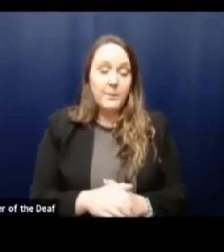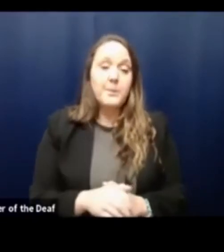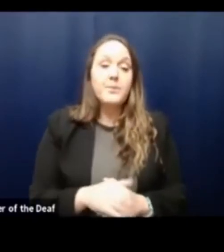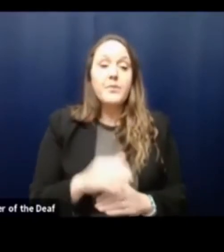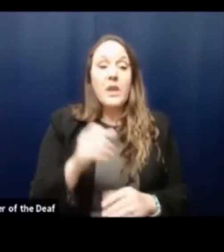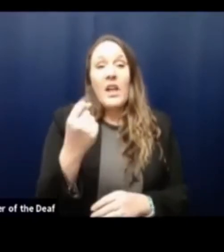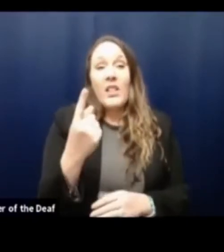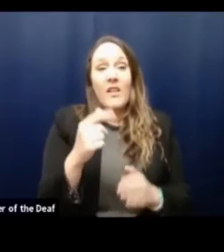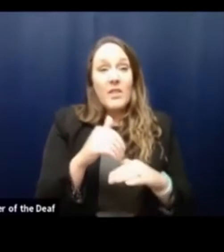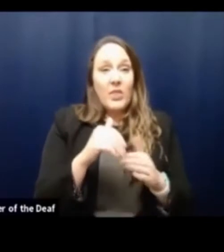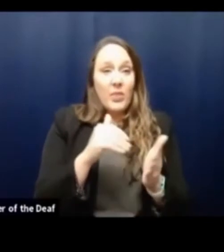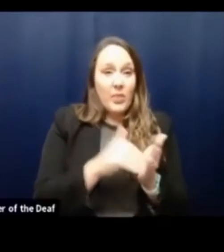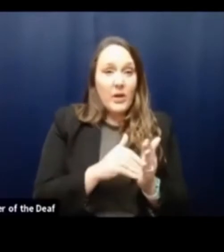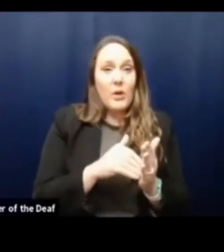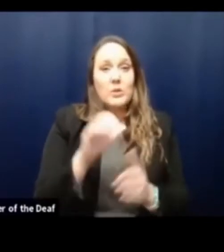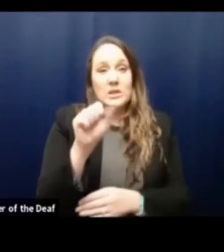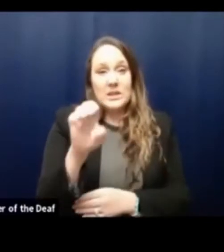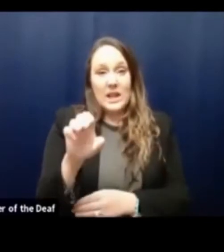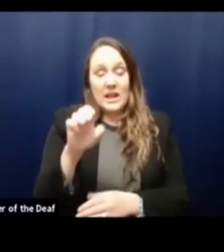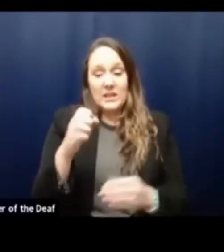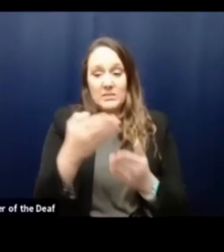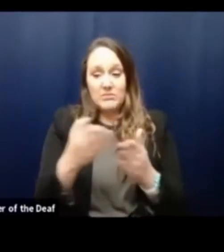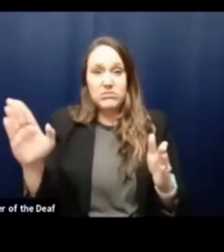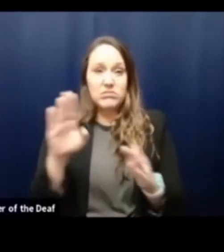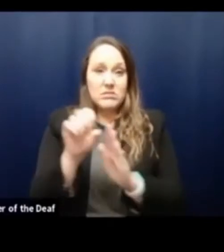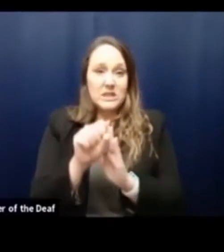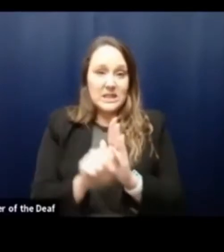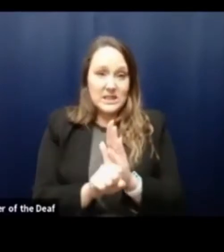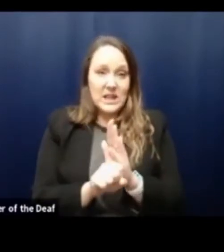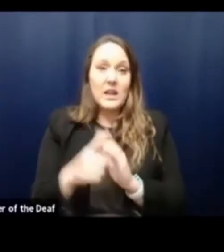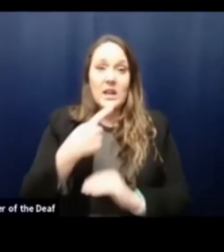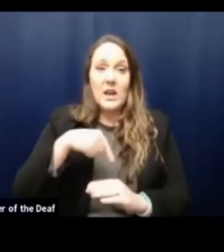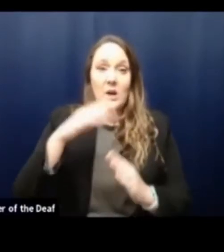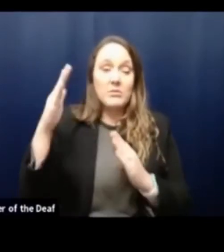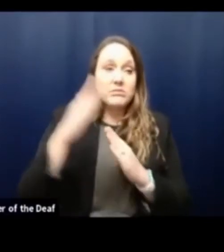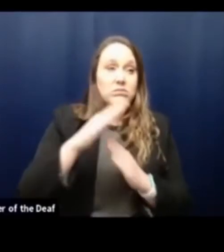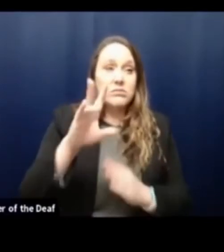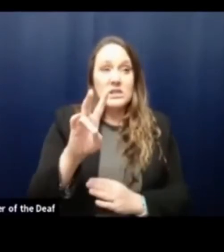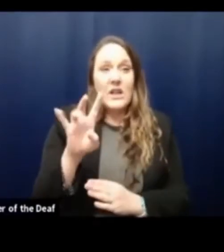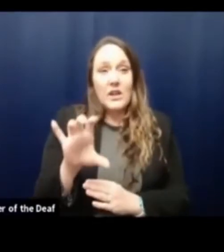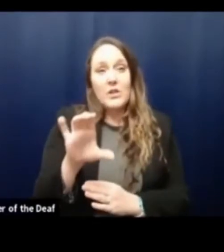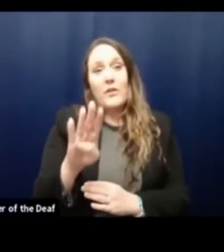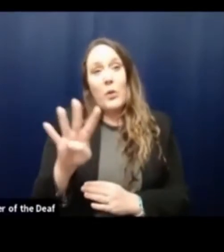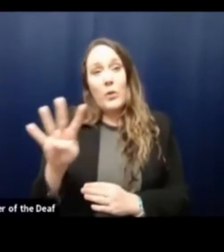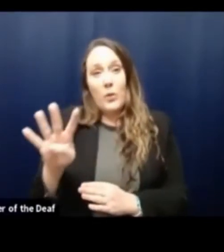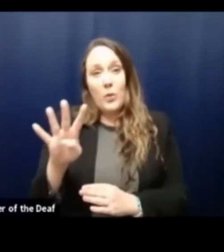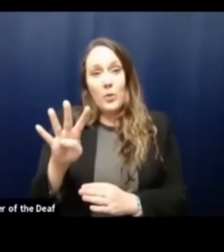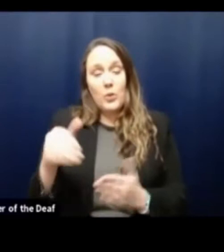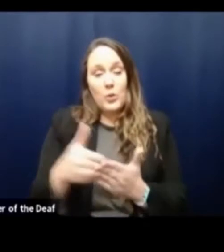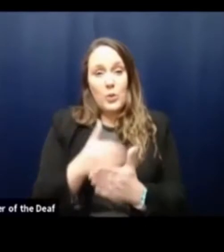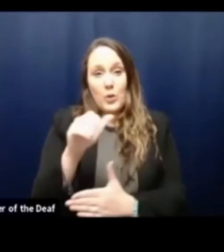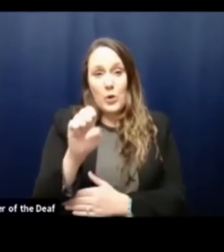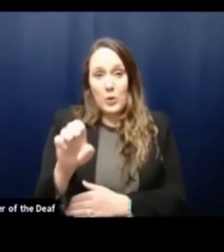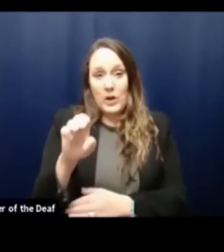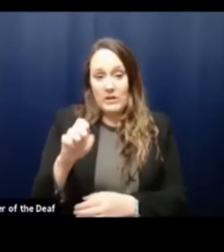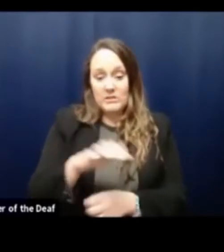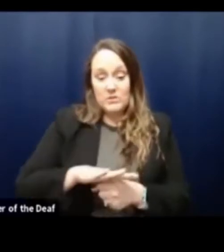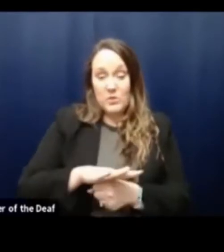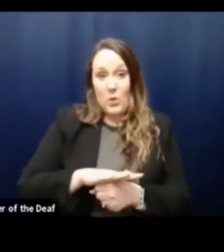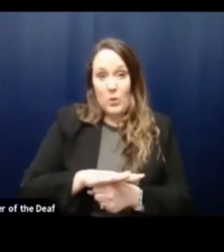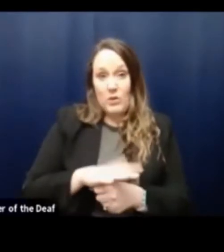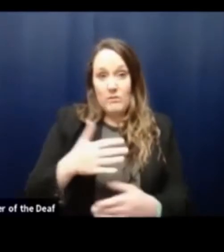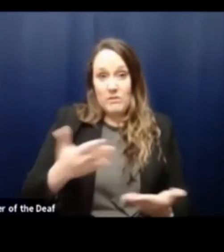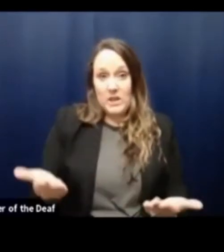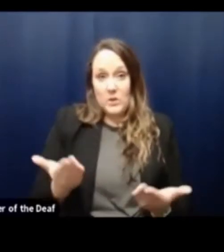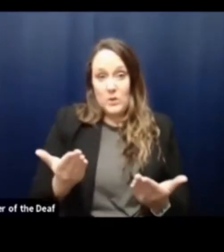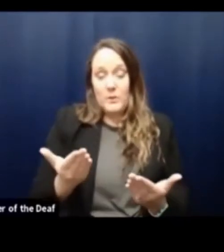,000 cases daily statewide and we peaked at about 744 new cases locally. As we've talked